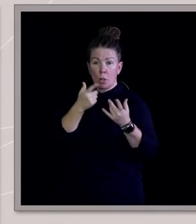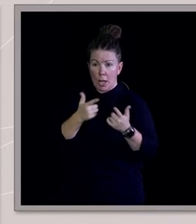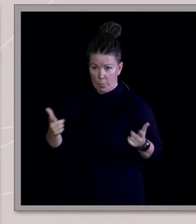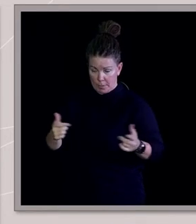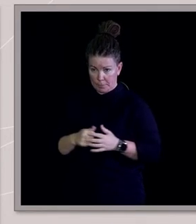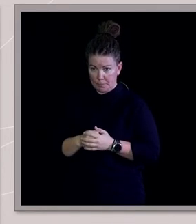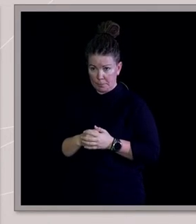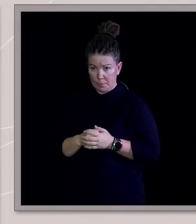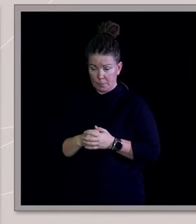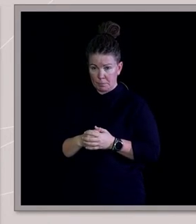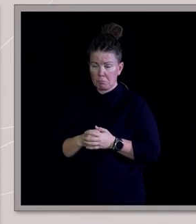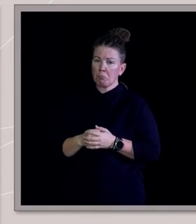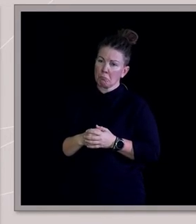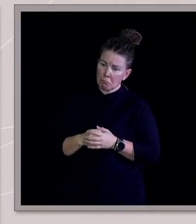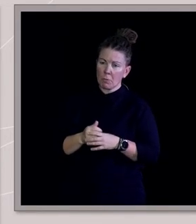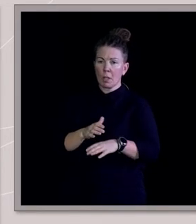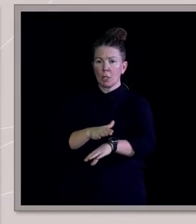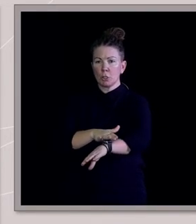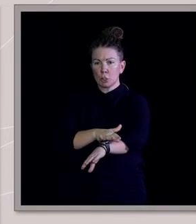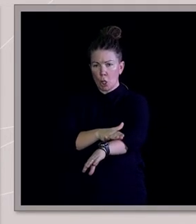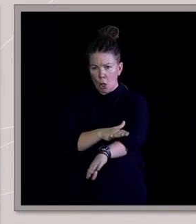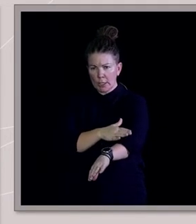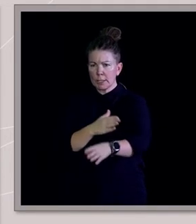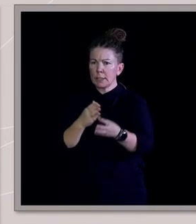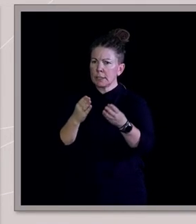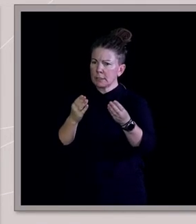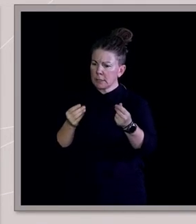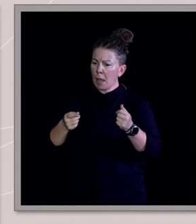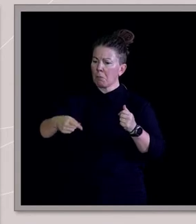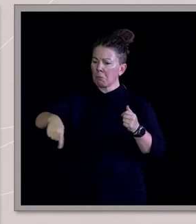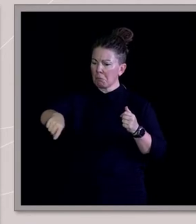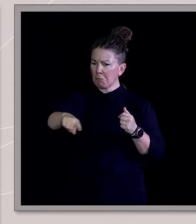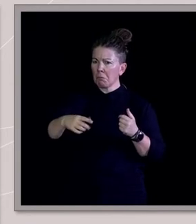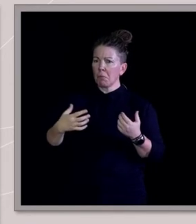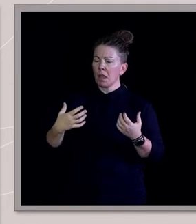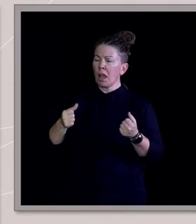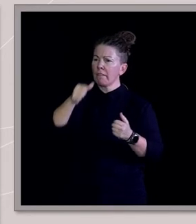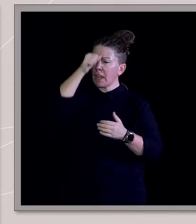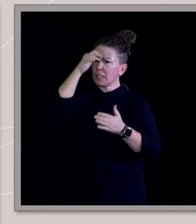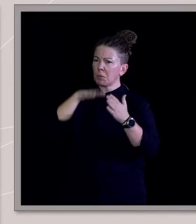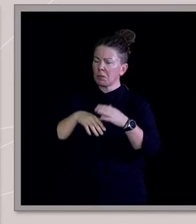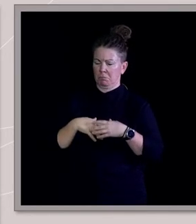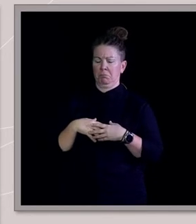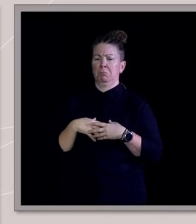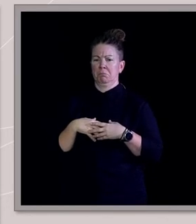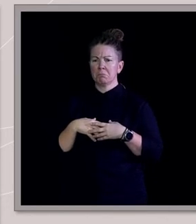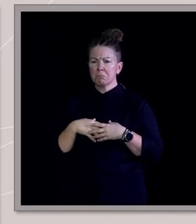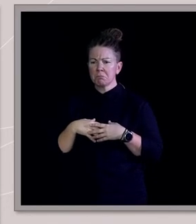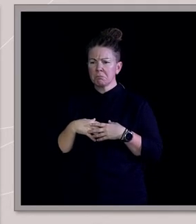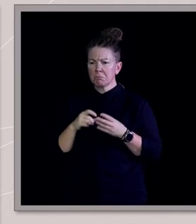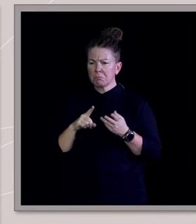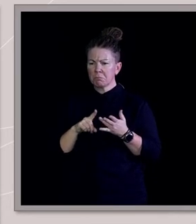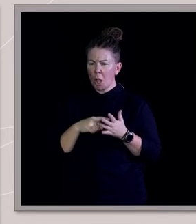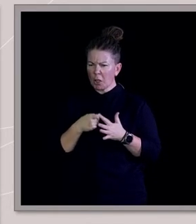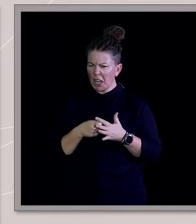slowly, some of our friends started to have that experience. Like, okay. Oh, so Steve